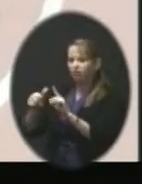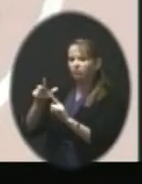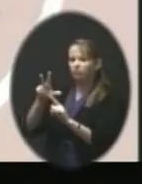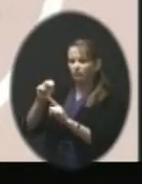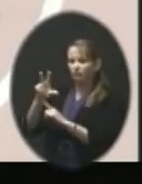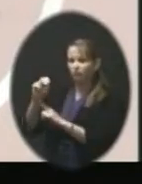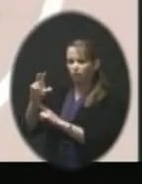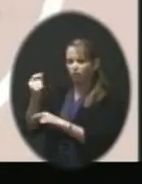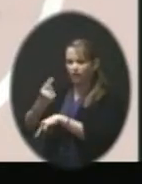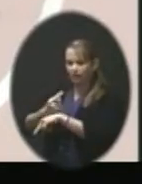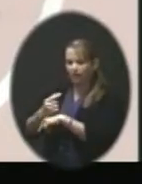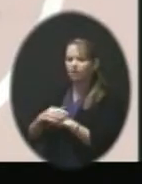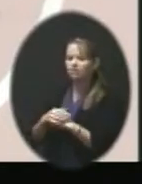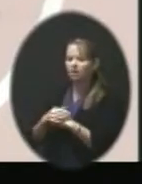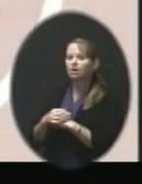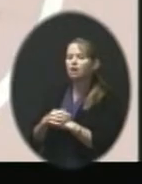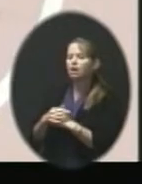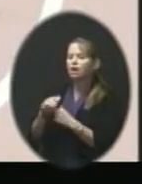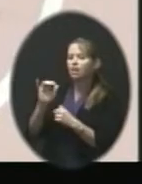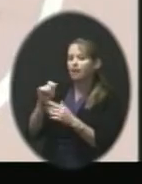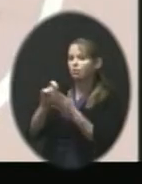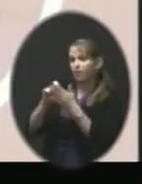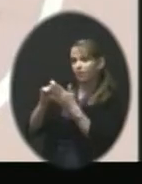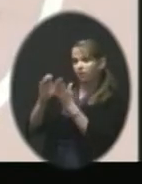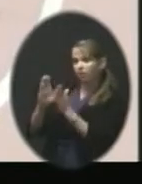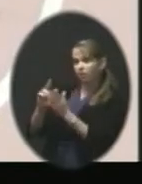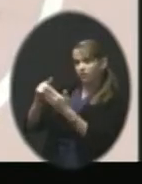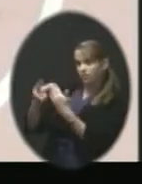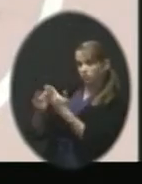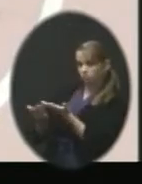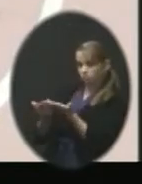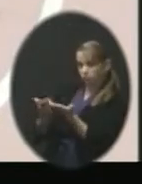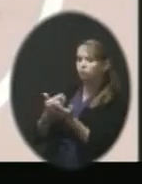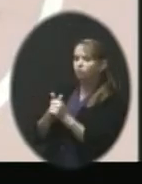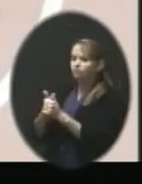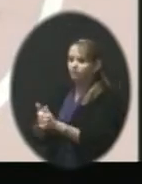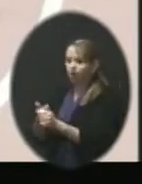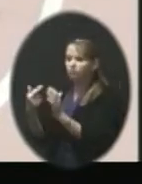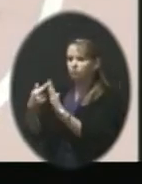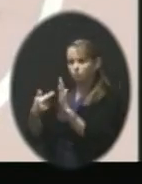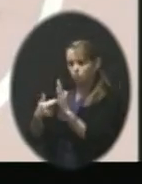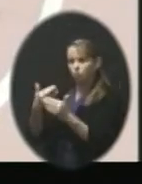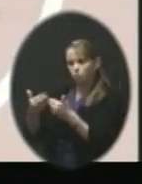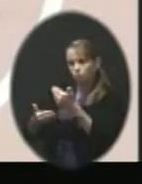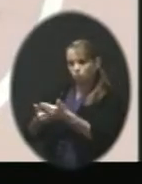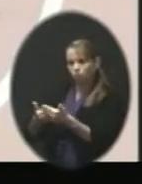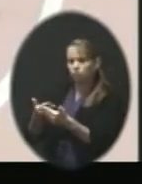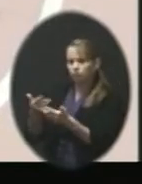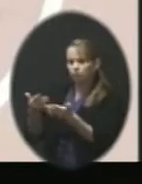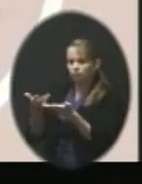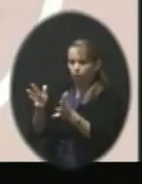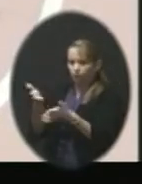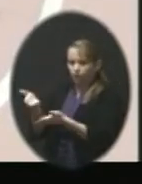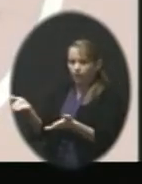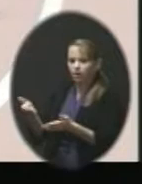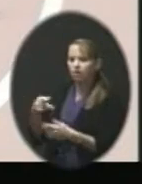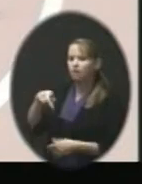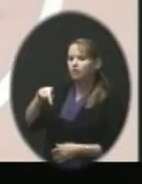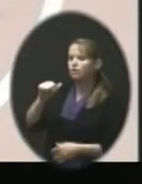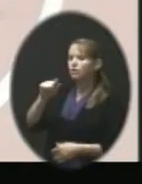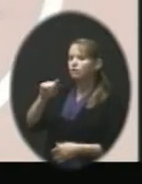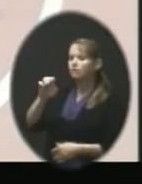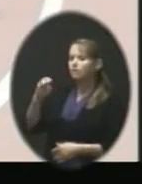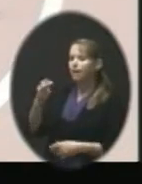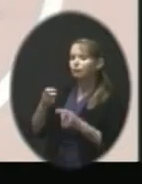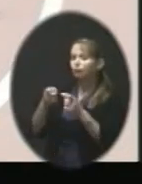suggest, so we're following those rules and practices that are out there. The patch management that we're